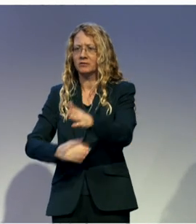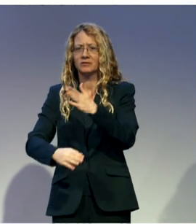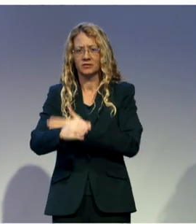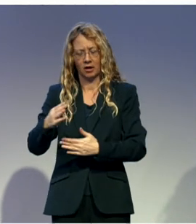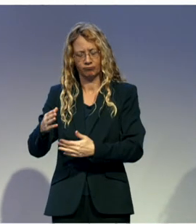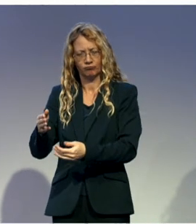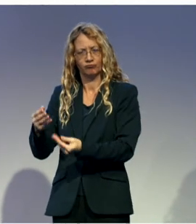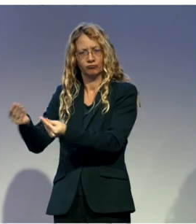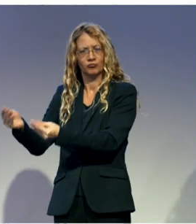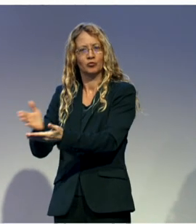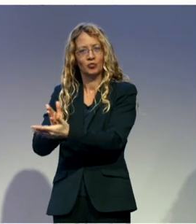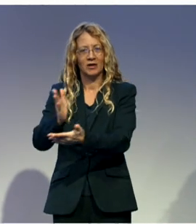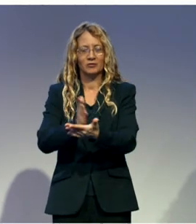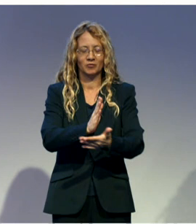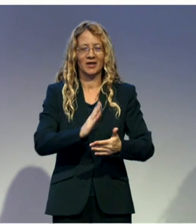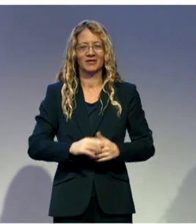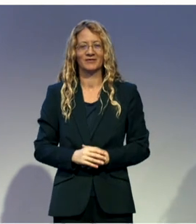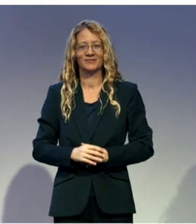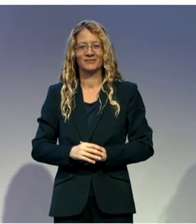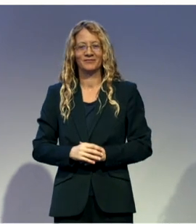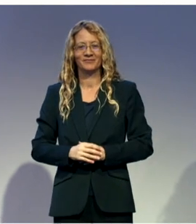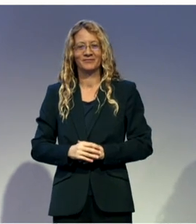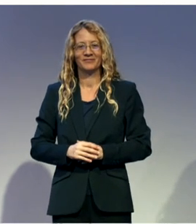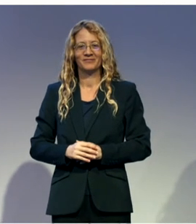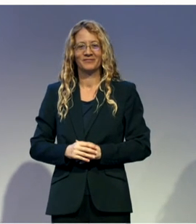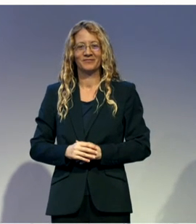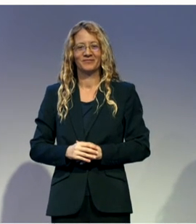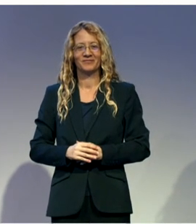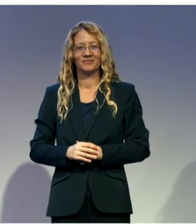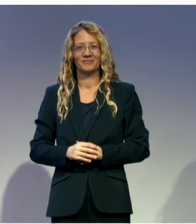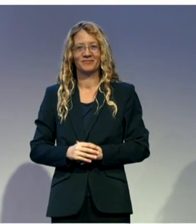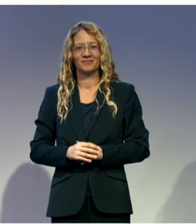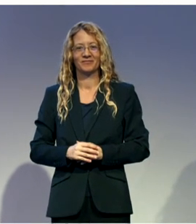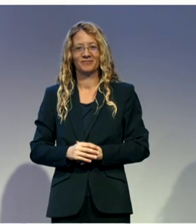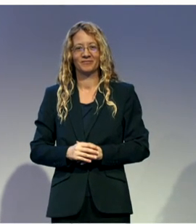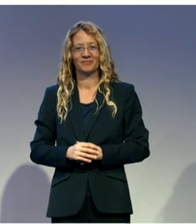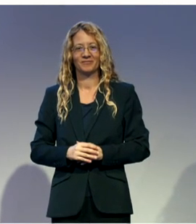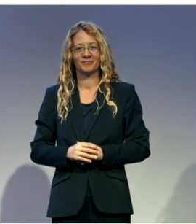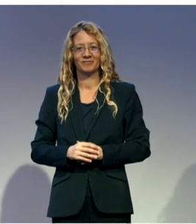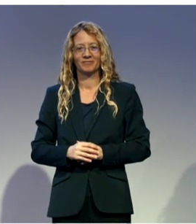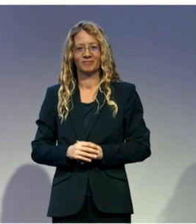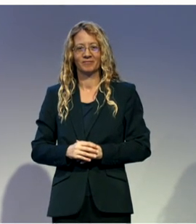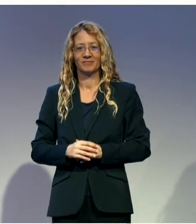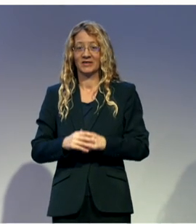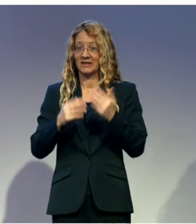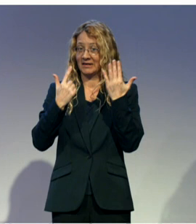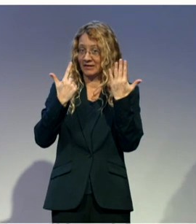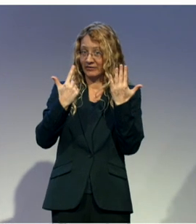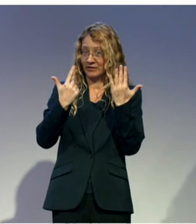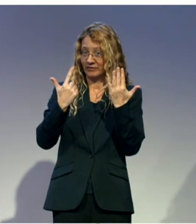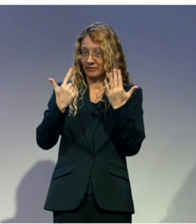The success is that we have seven persons representative in the provincial parliament.